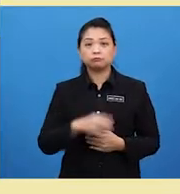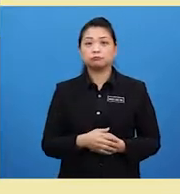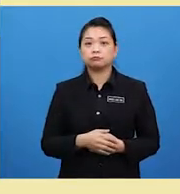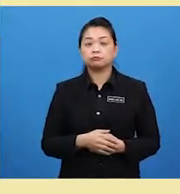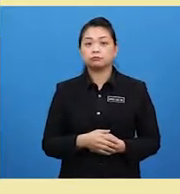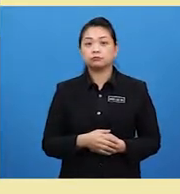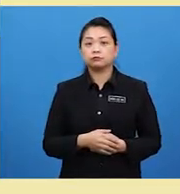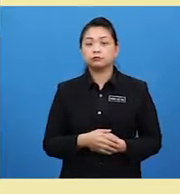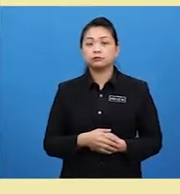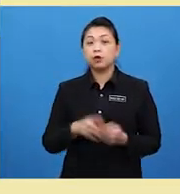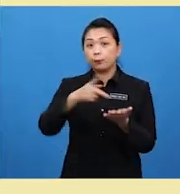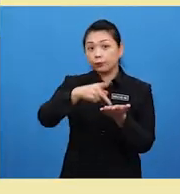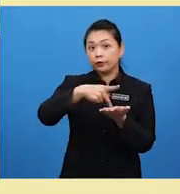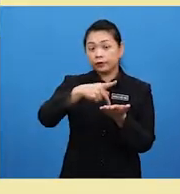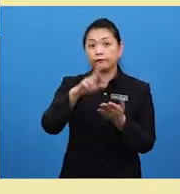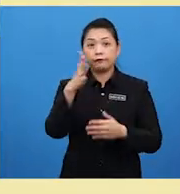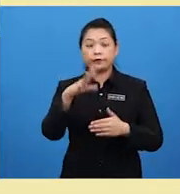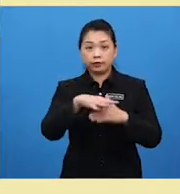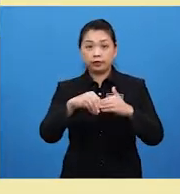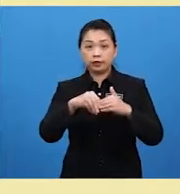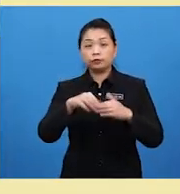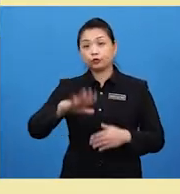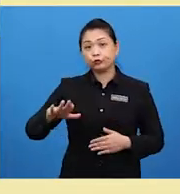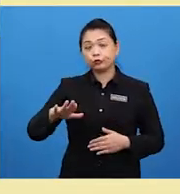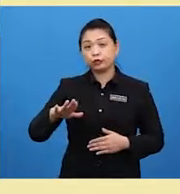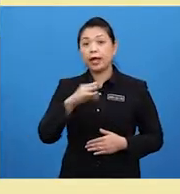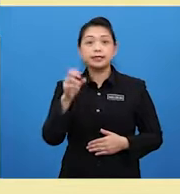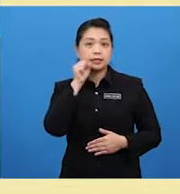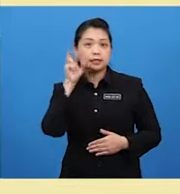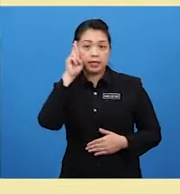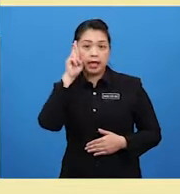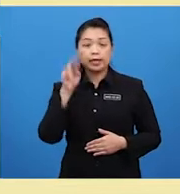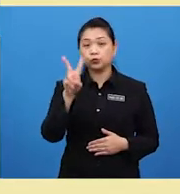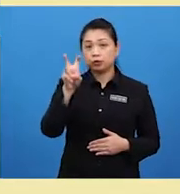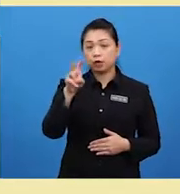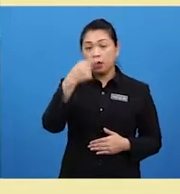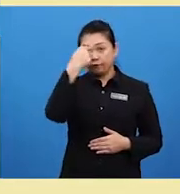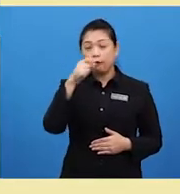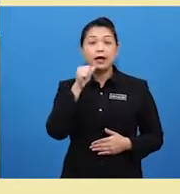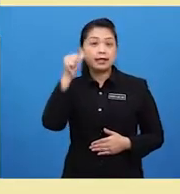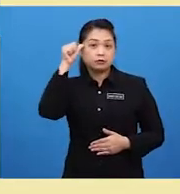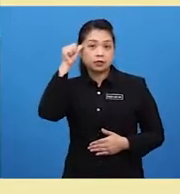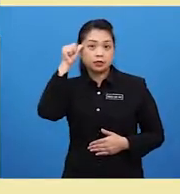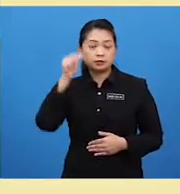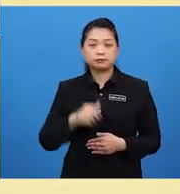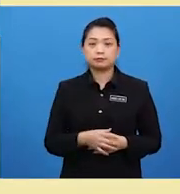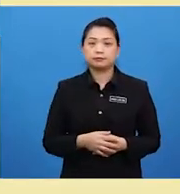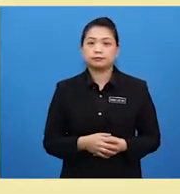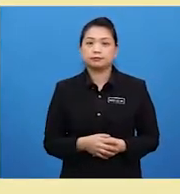15 ringgit for children and seniors. And 20 ringgit for adults.